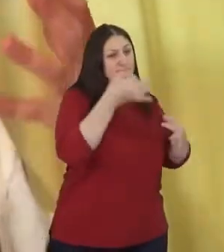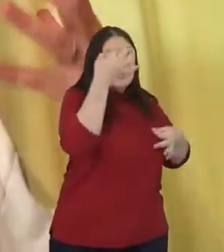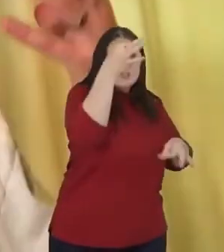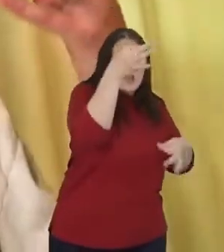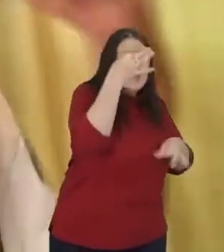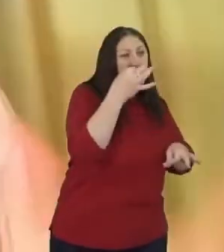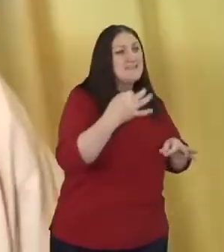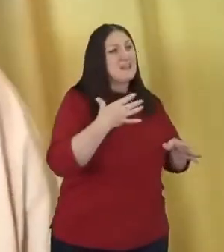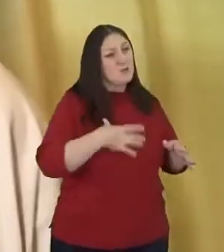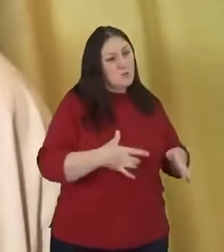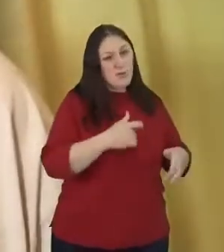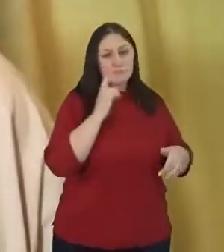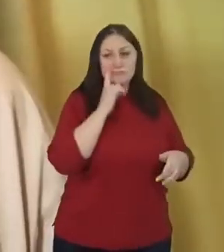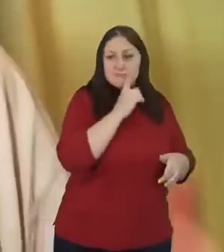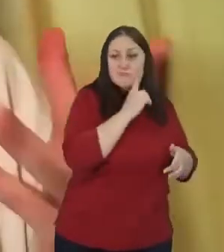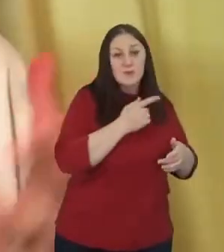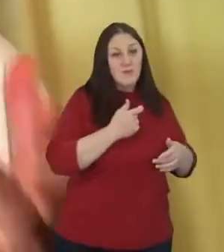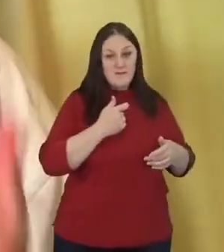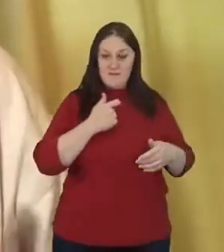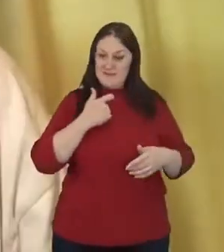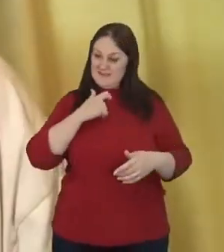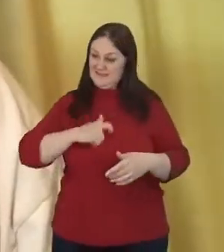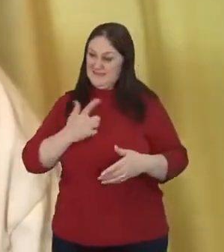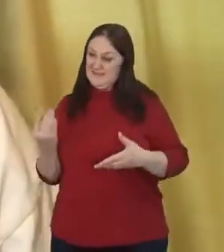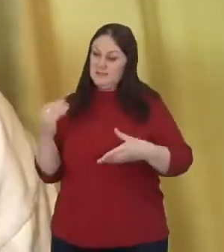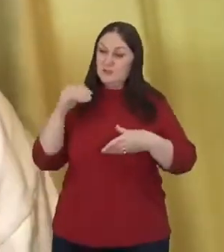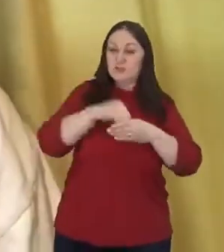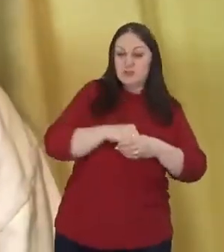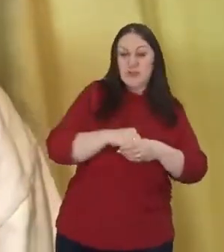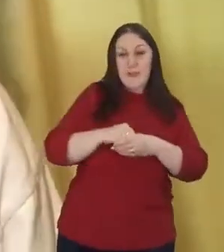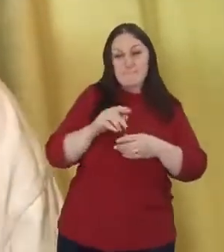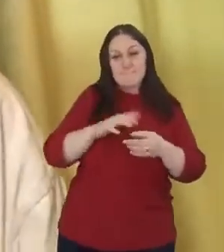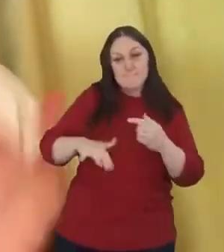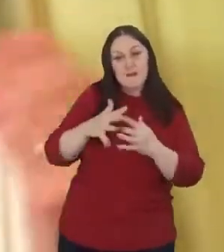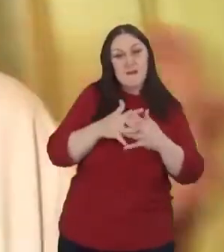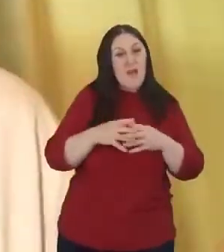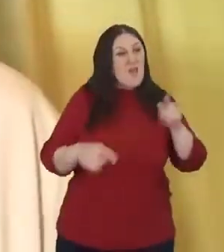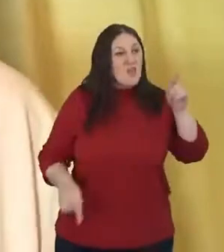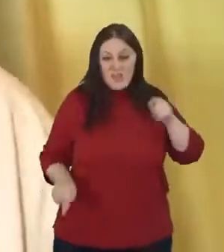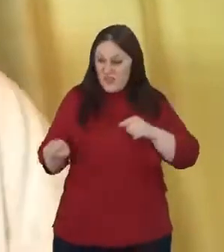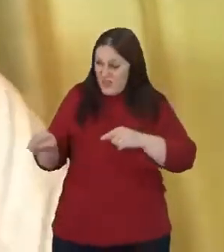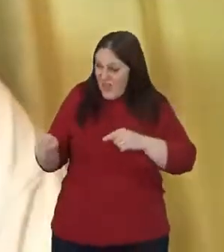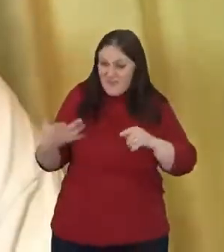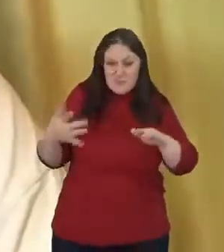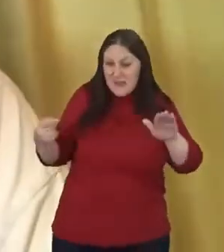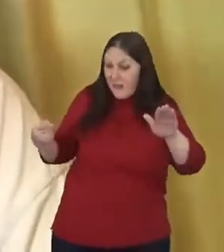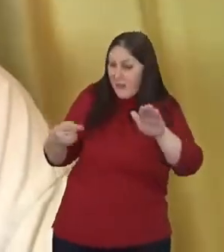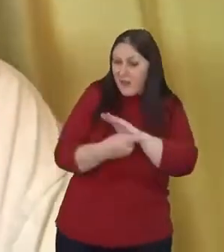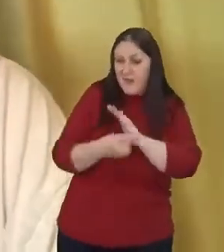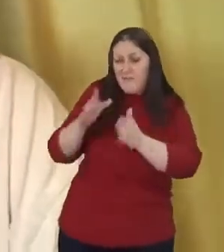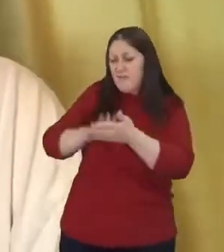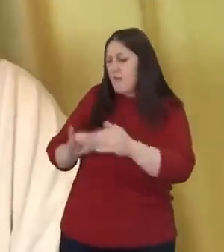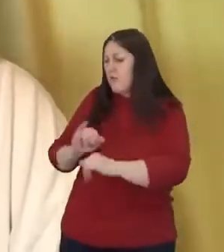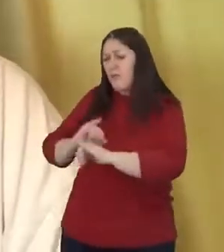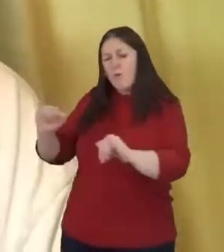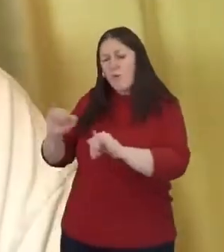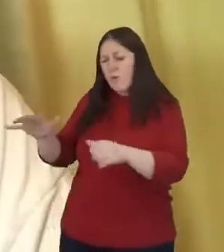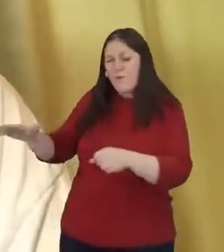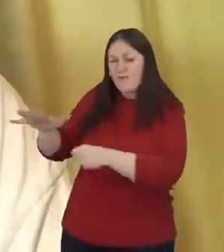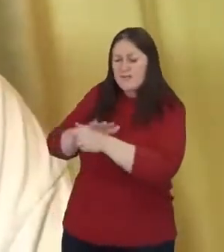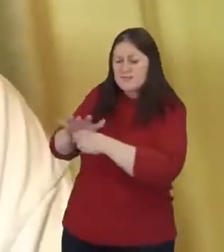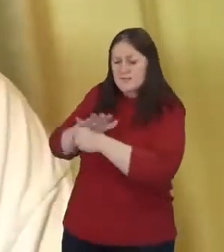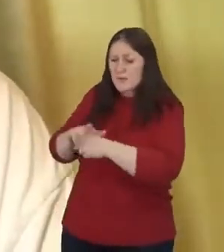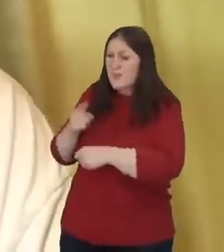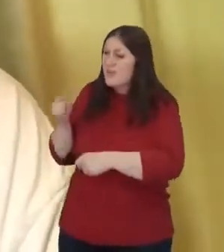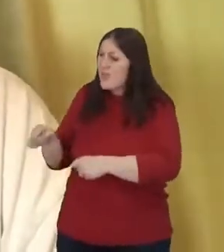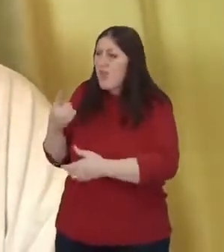that are, you know, escaping horrific things that are just trying to find a better life. And so what we did was, um, we had a movement around our